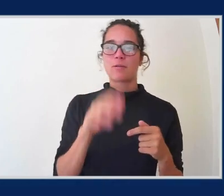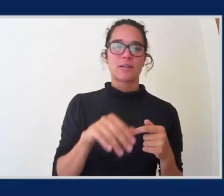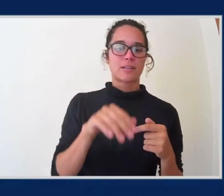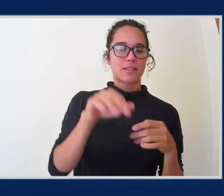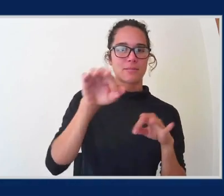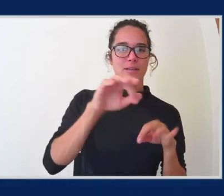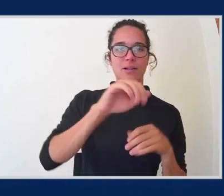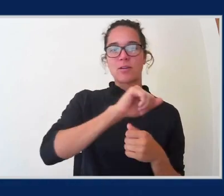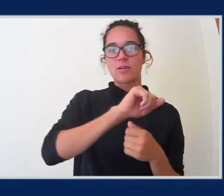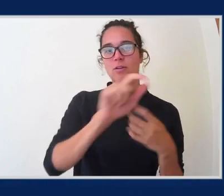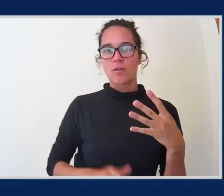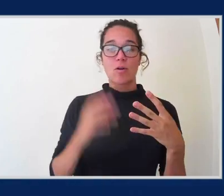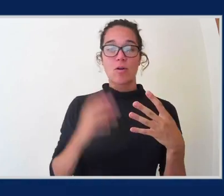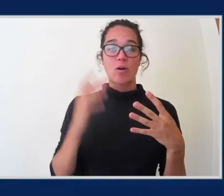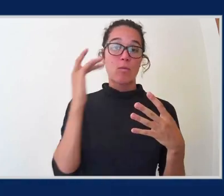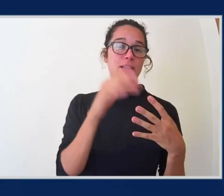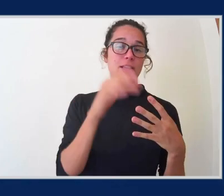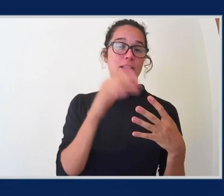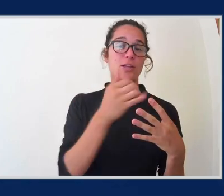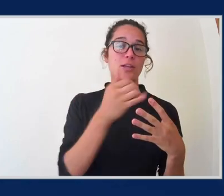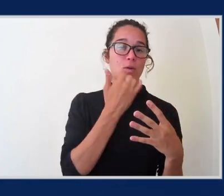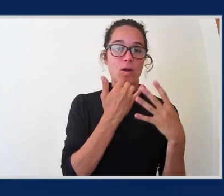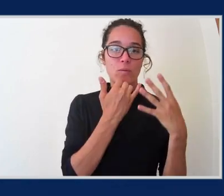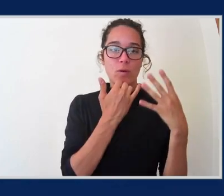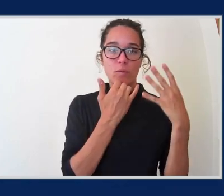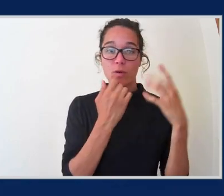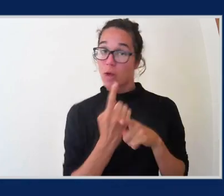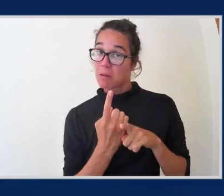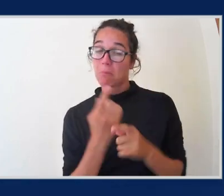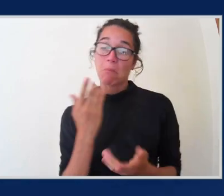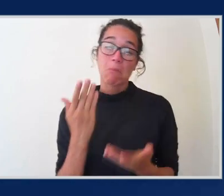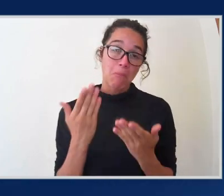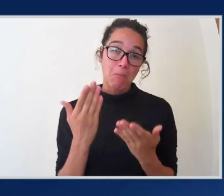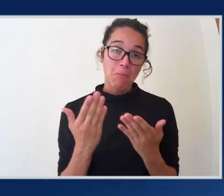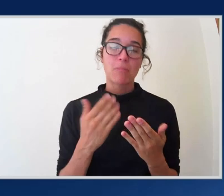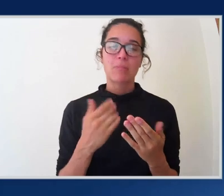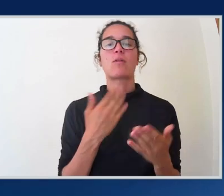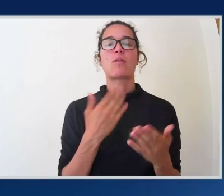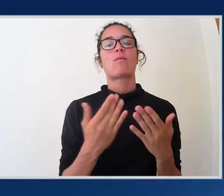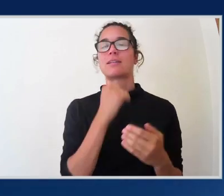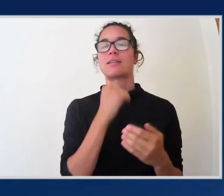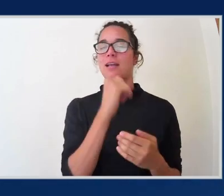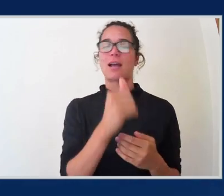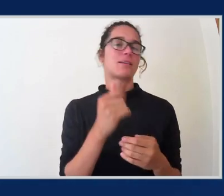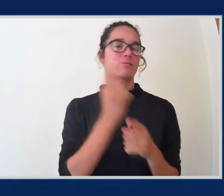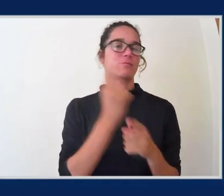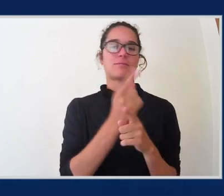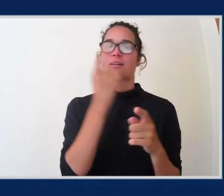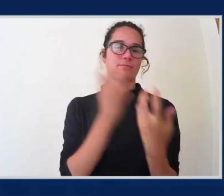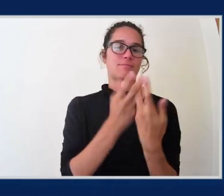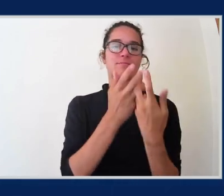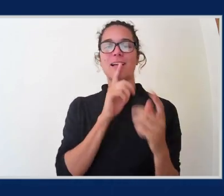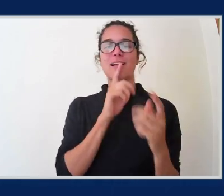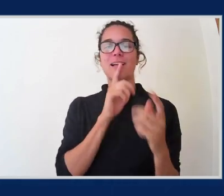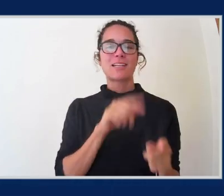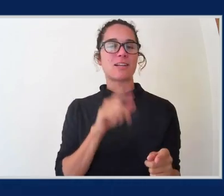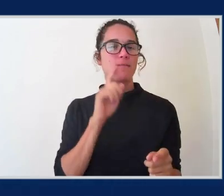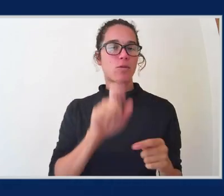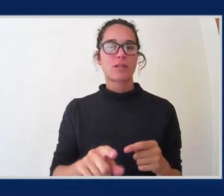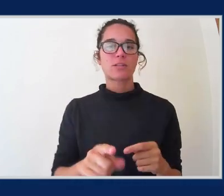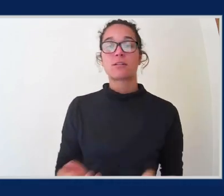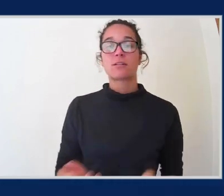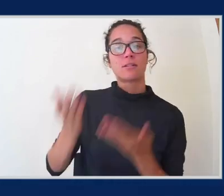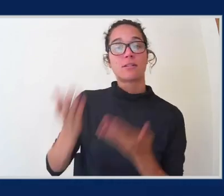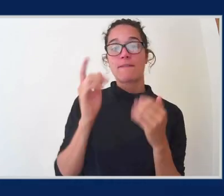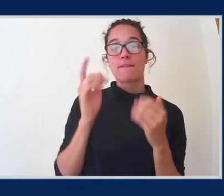may or may not be the best possible answer for the question. And so let's go and bring up the first question that we have for you. Well